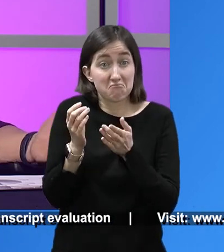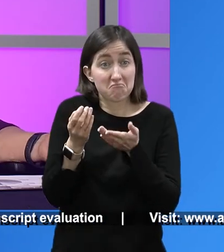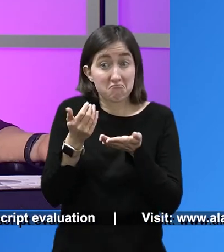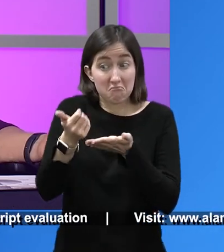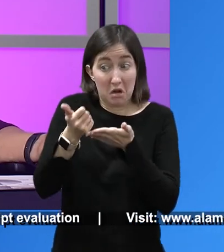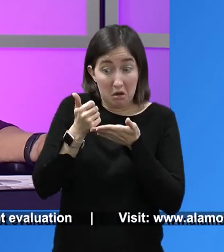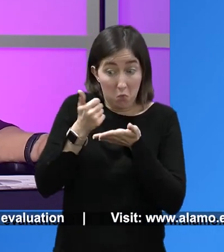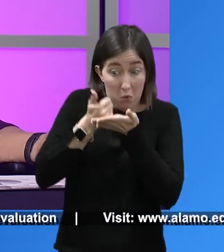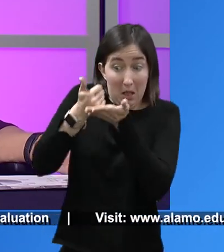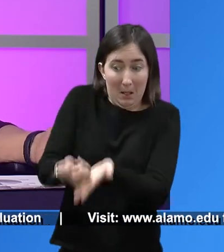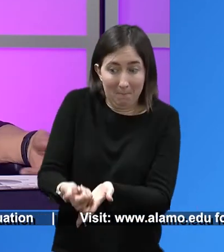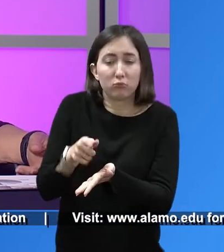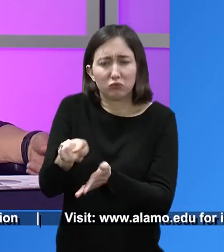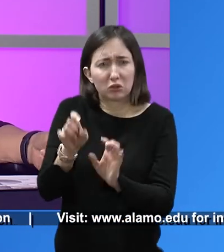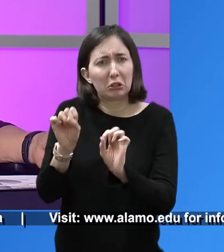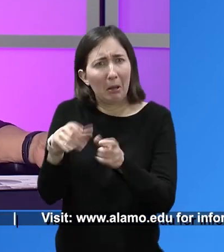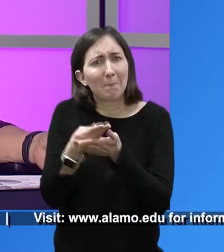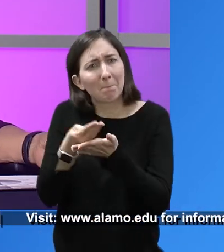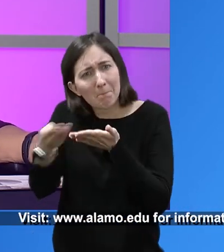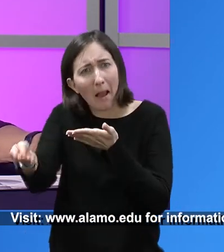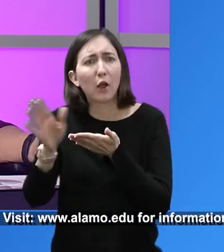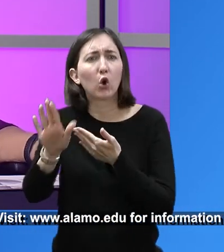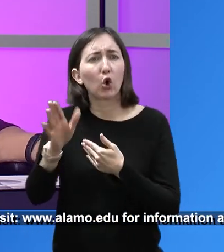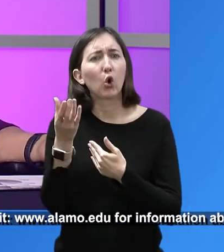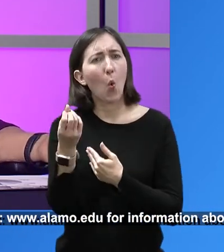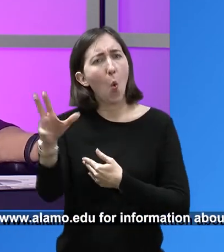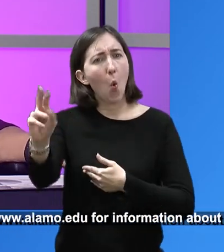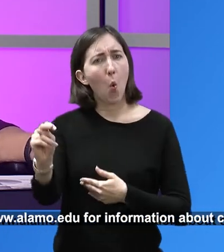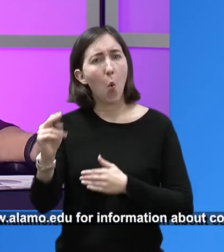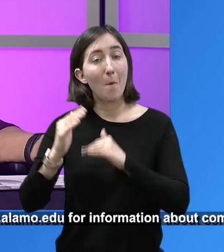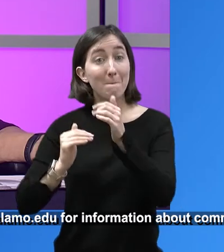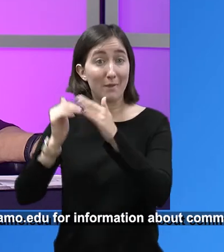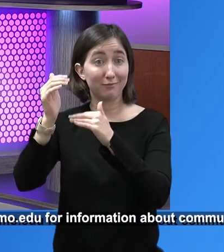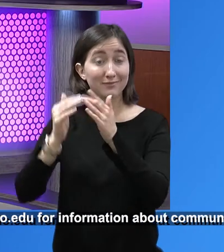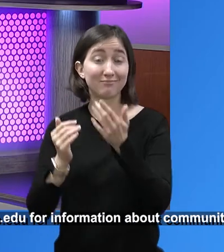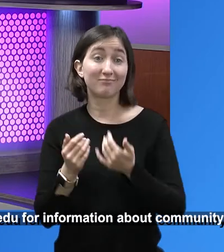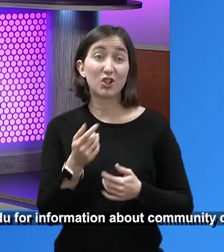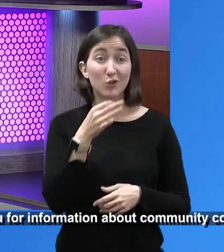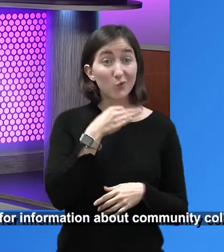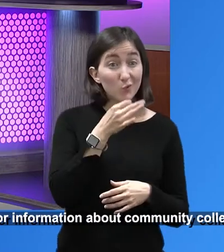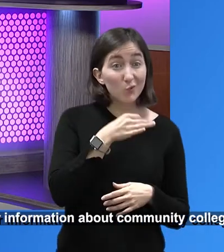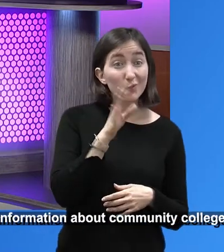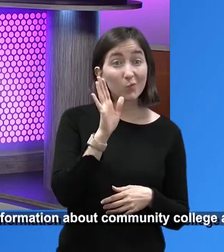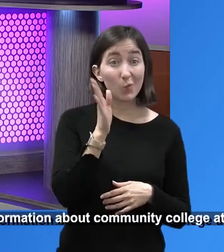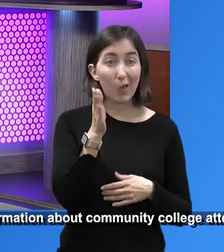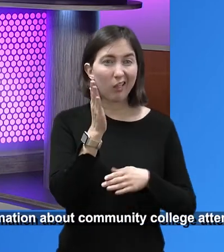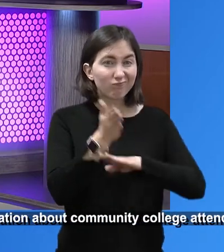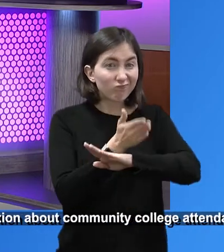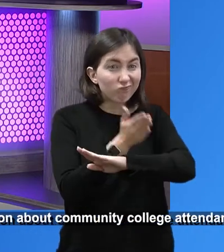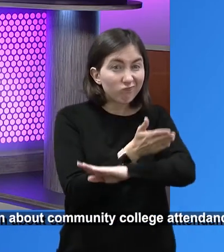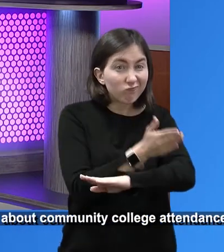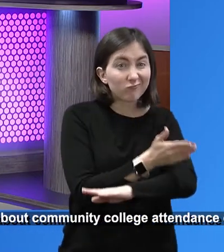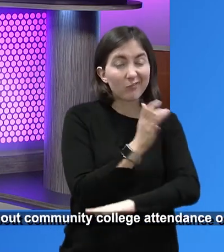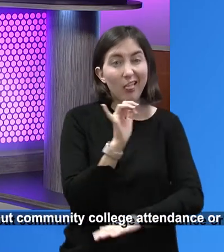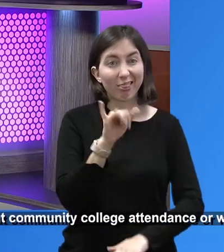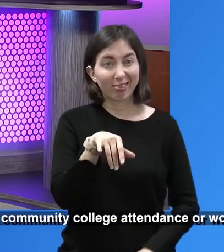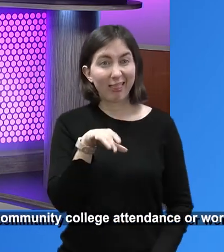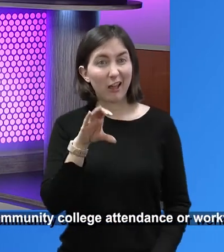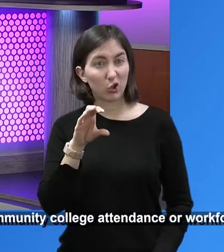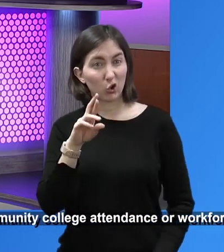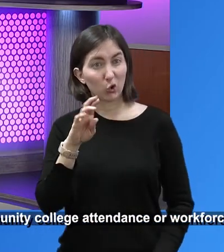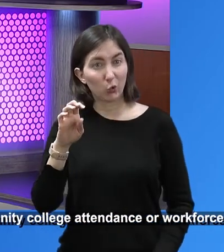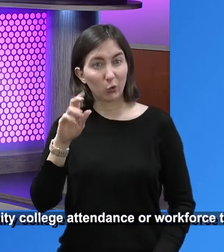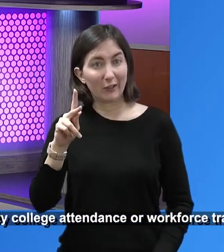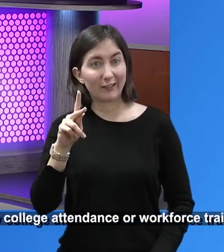Right. then is she one of your customers? Yeah. So she was able to purchase. Right. Right. Her building and in a good time too, because